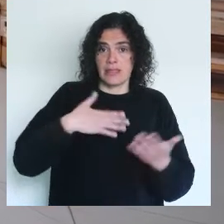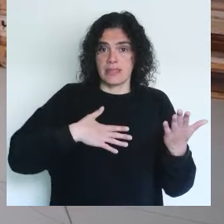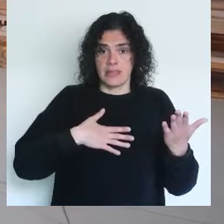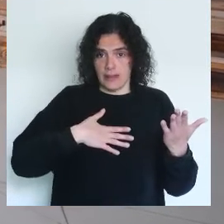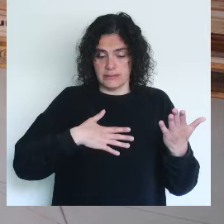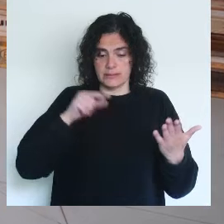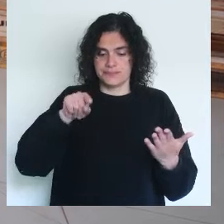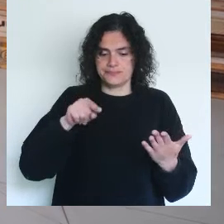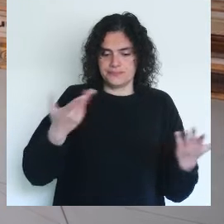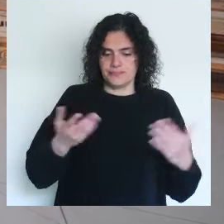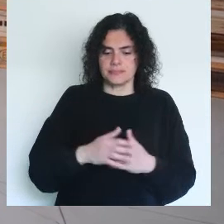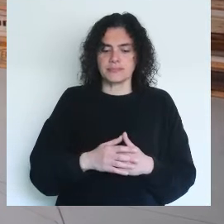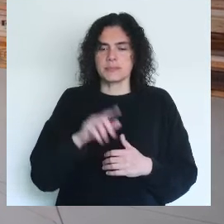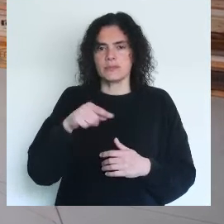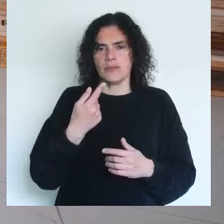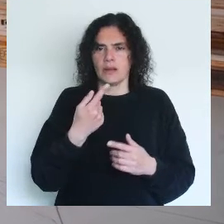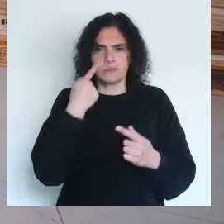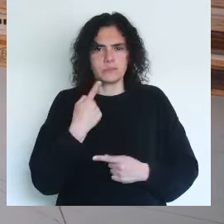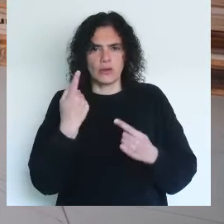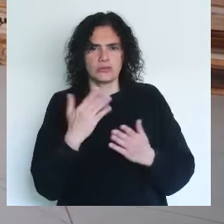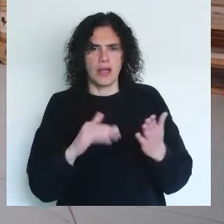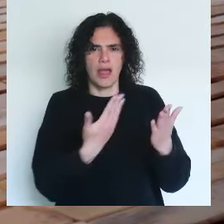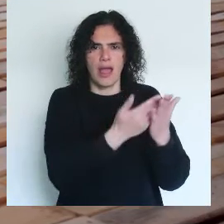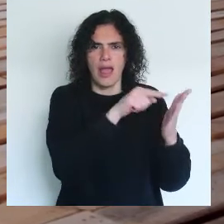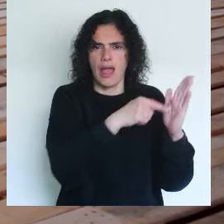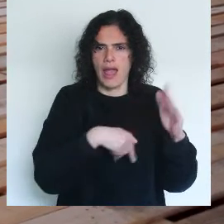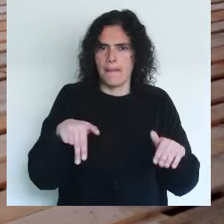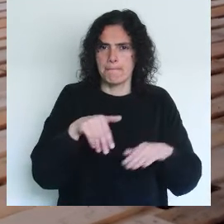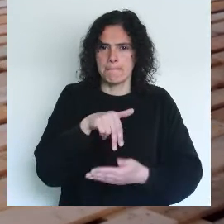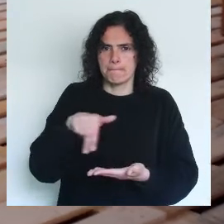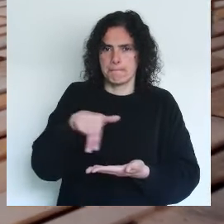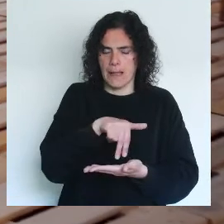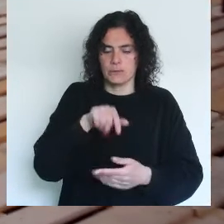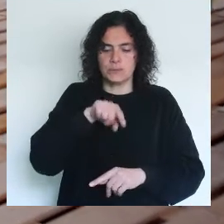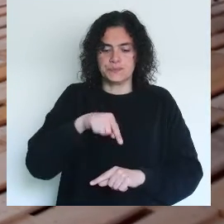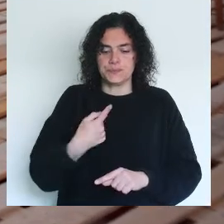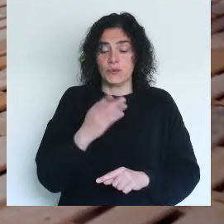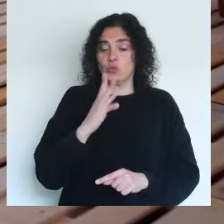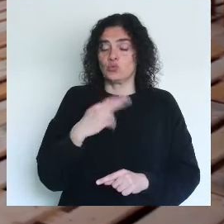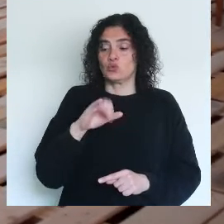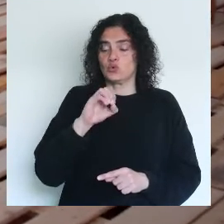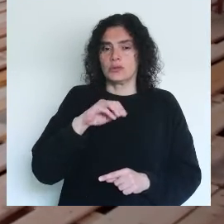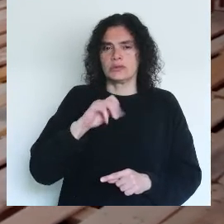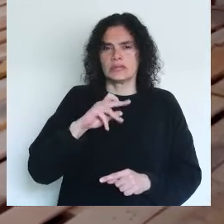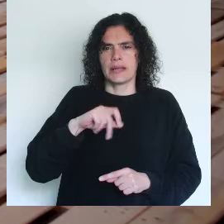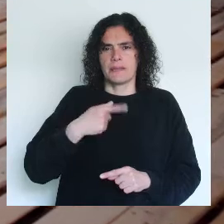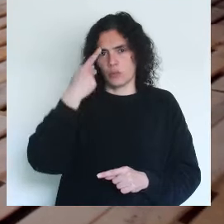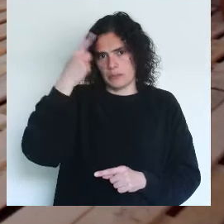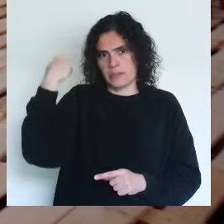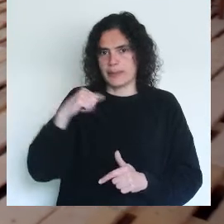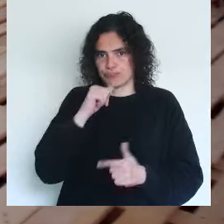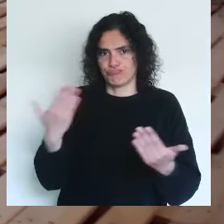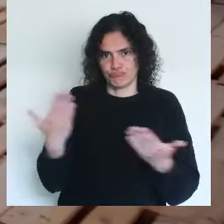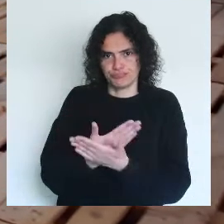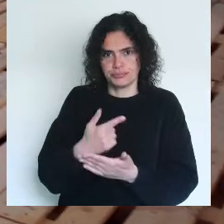the dancer is reflected on the stage. Julio Sarmento left us